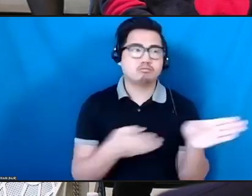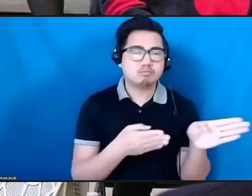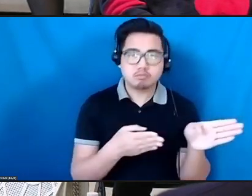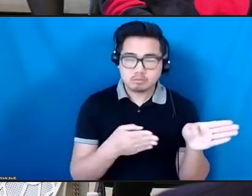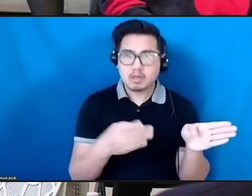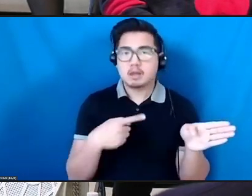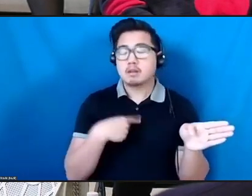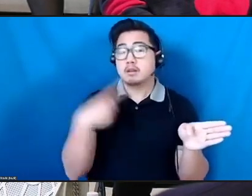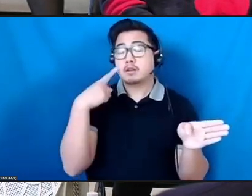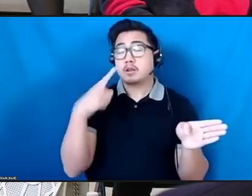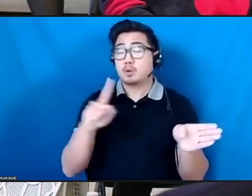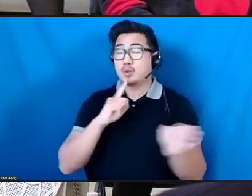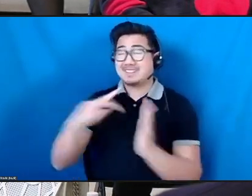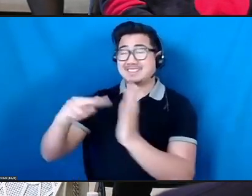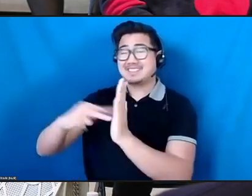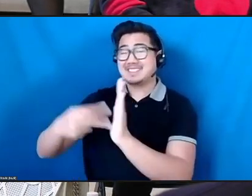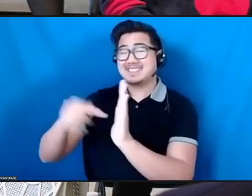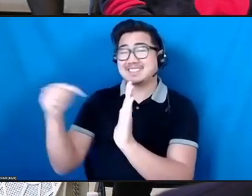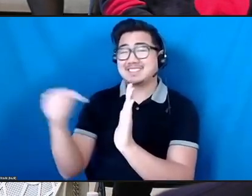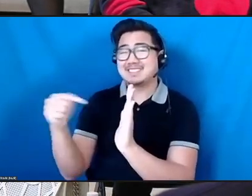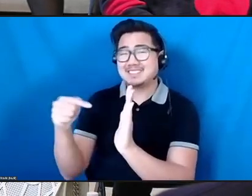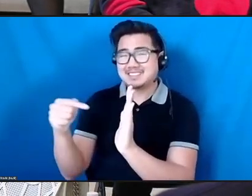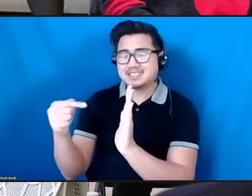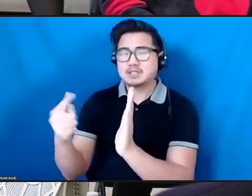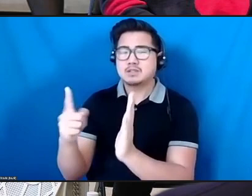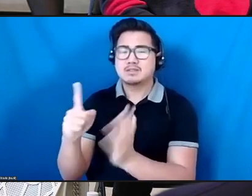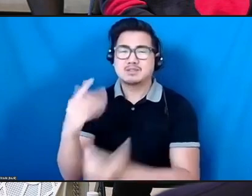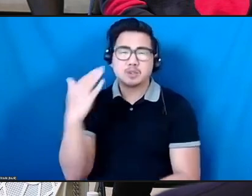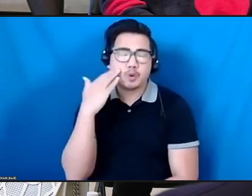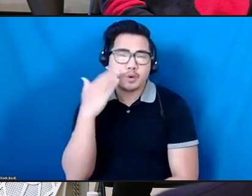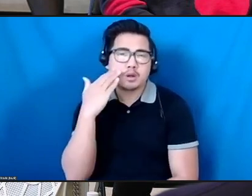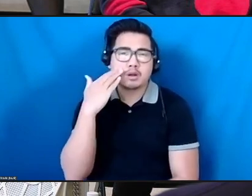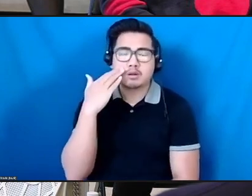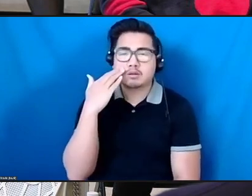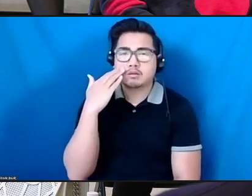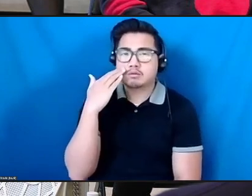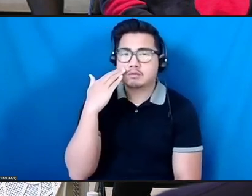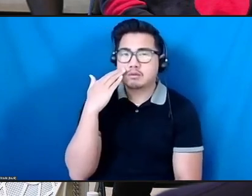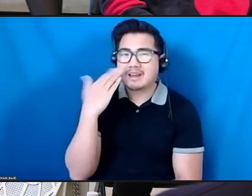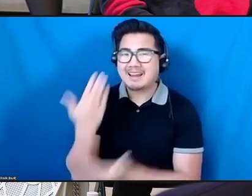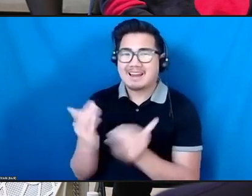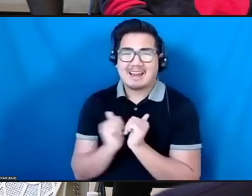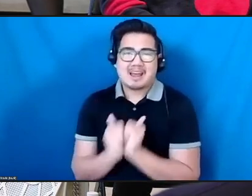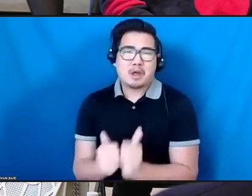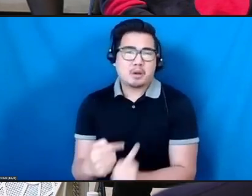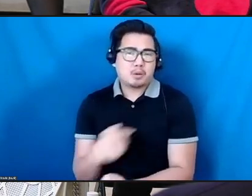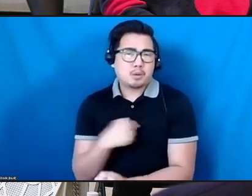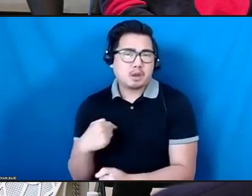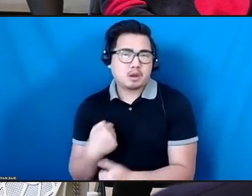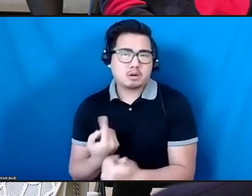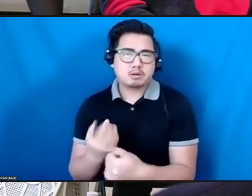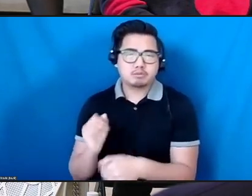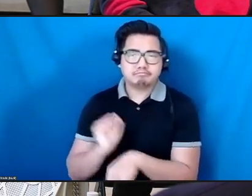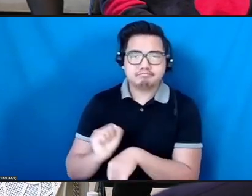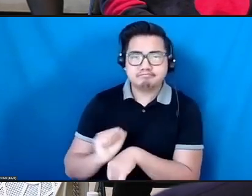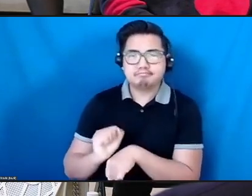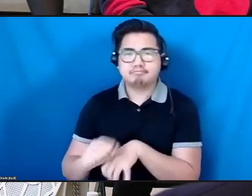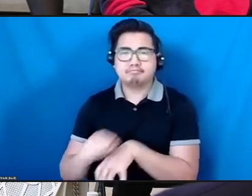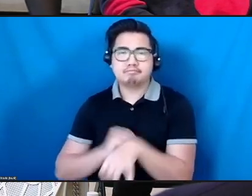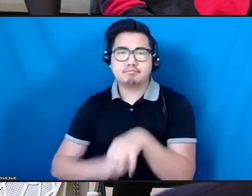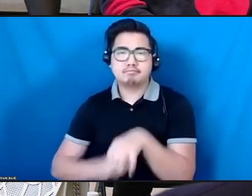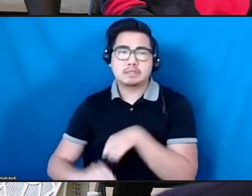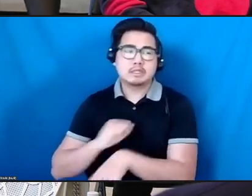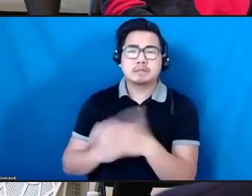intentionality and awareness of the way in which we're doing work, even if there's ways we still want to